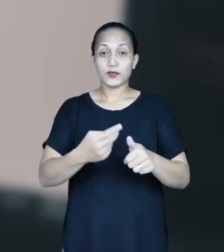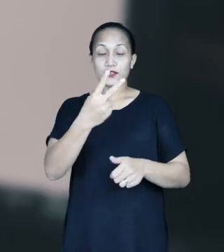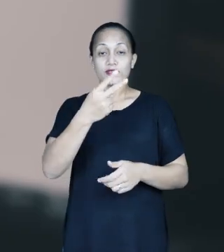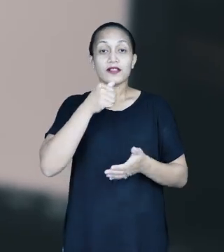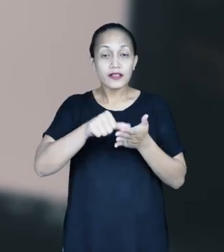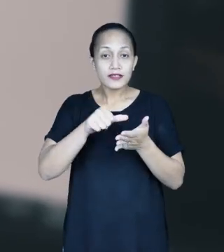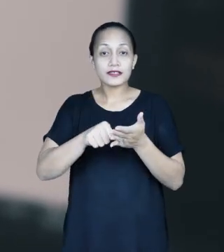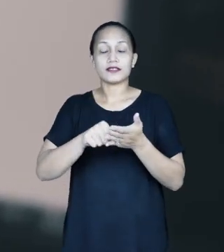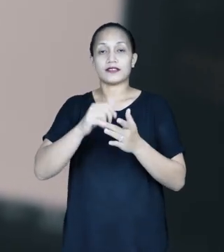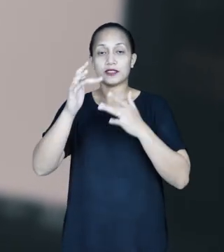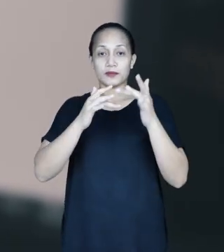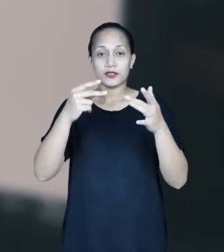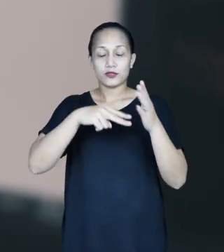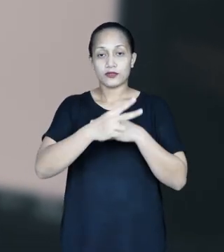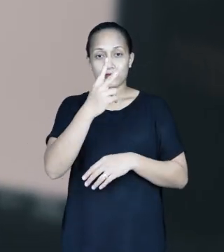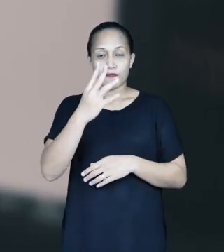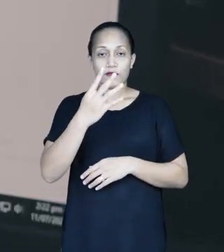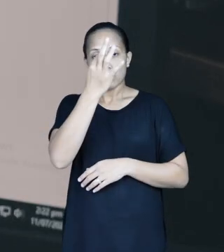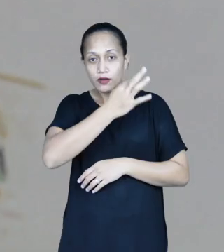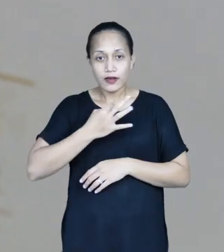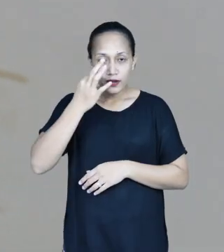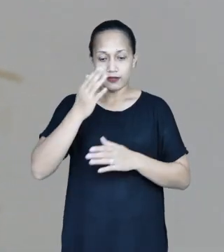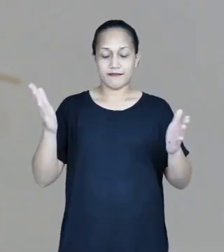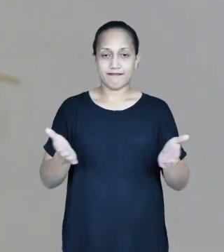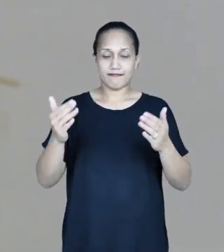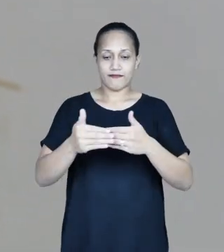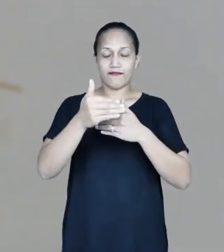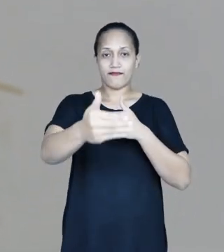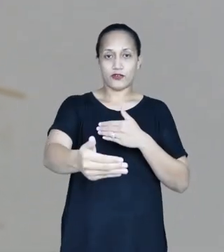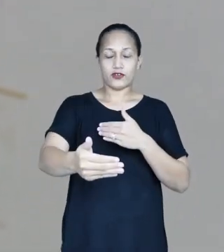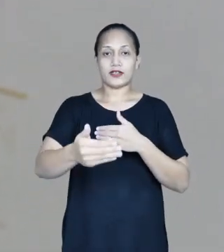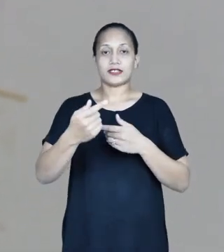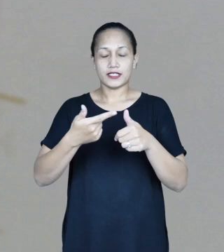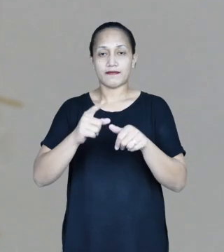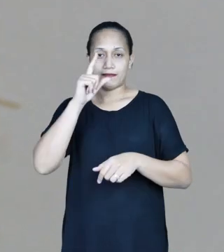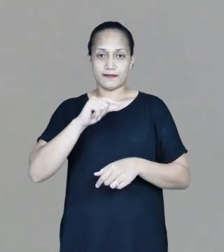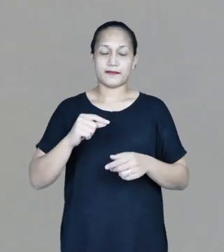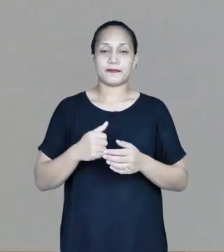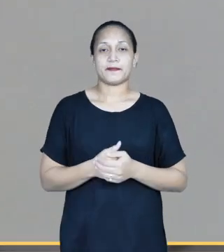Respond to letters and emails within 24 hours and acknowledge further correspondence if necessary.